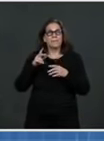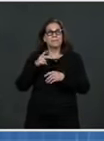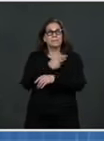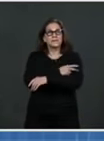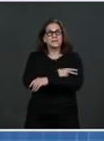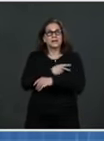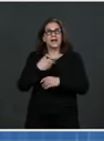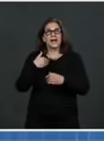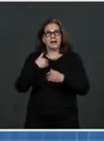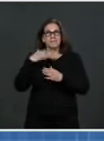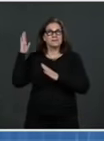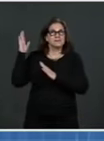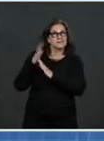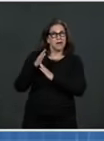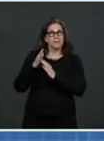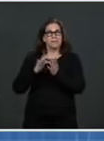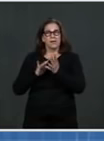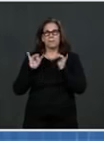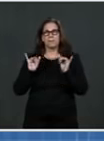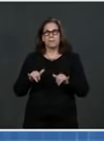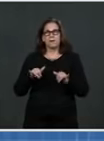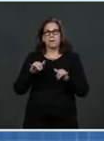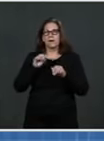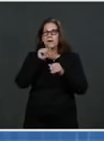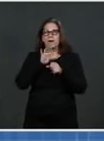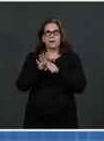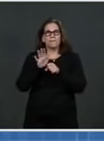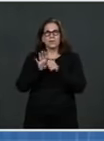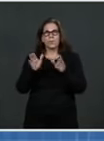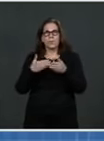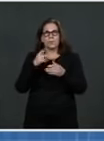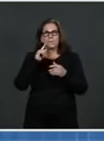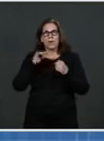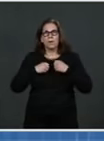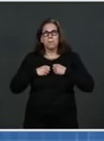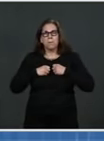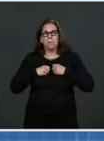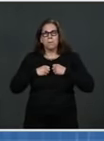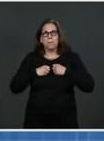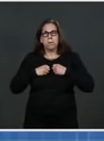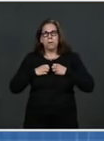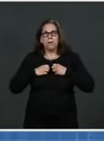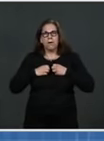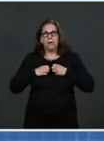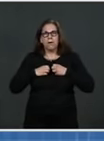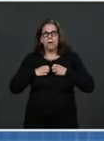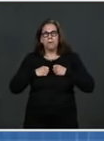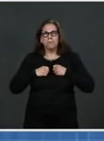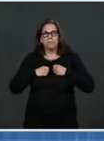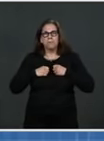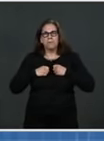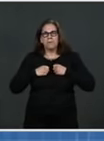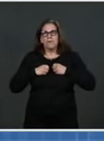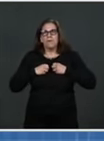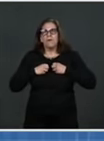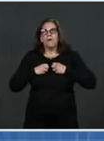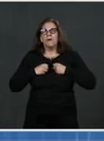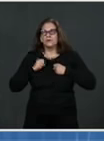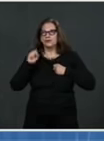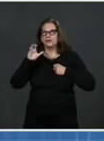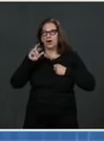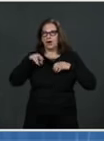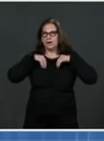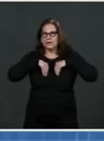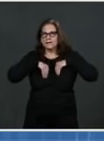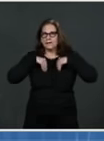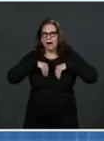giving them at our hospital, still may very likely have residual scarring of the lung after improvement. Next